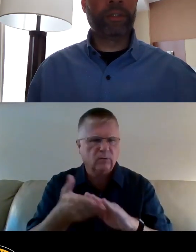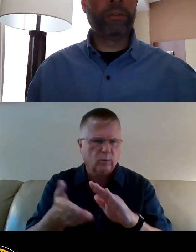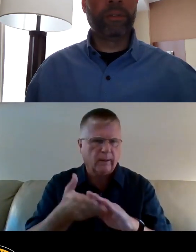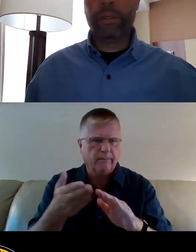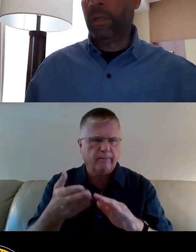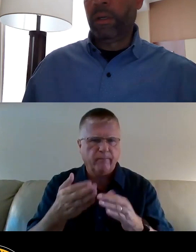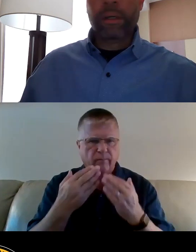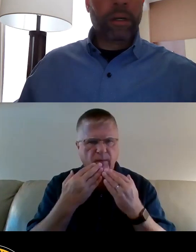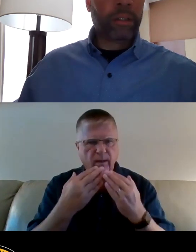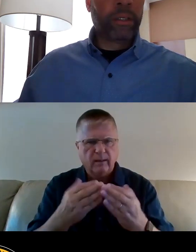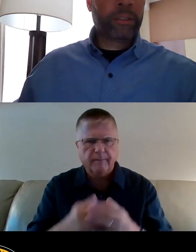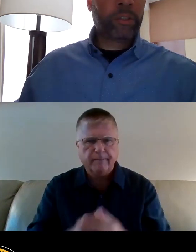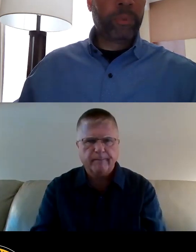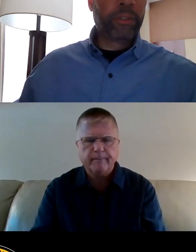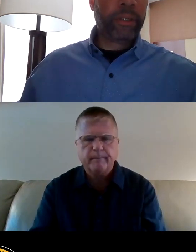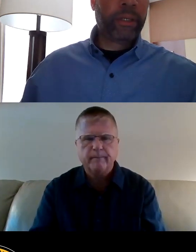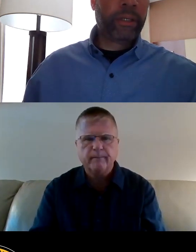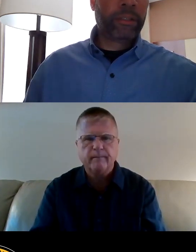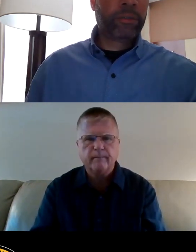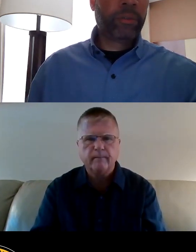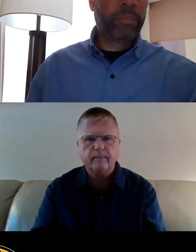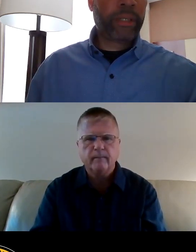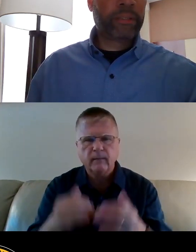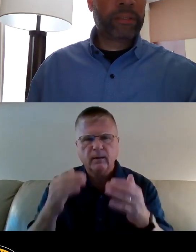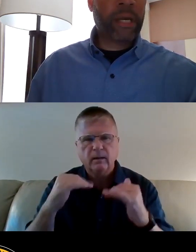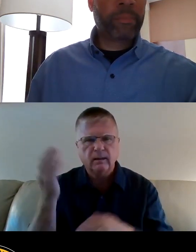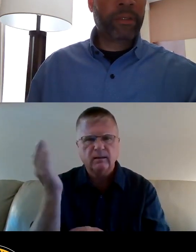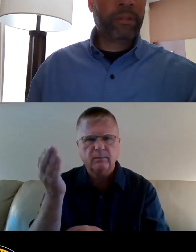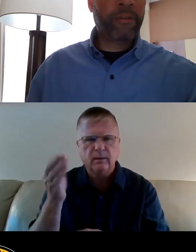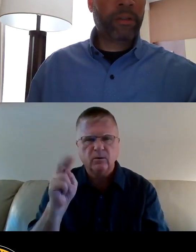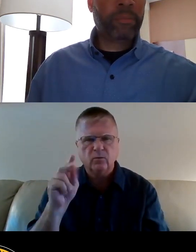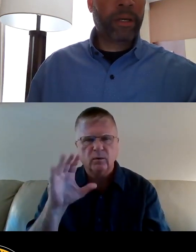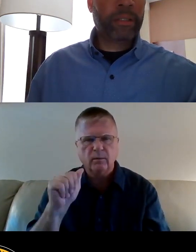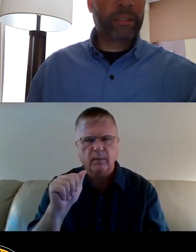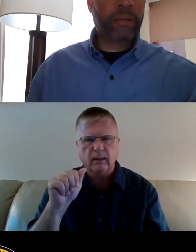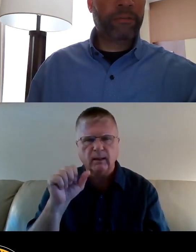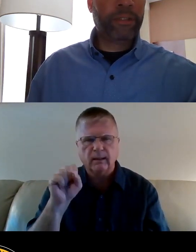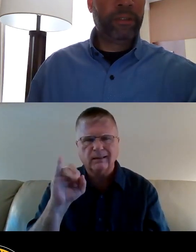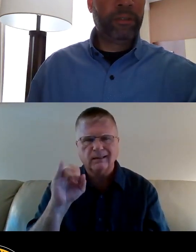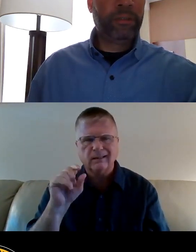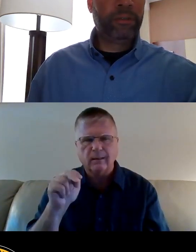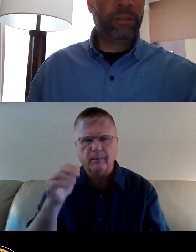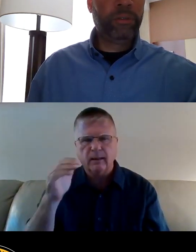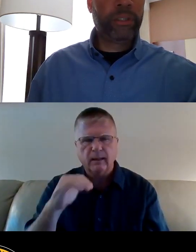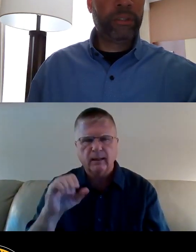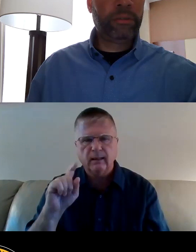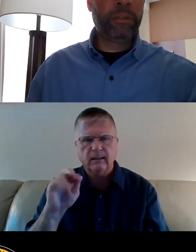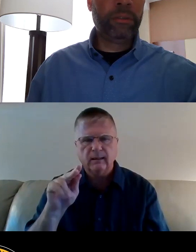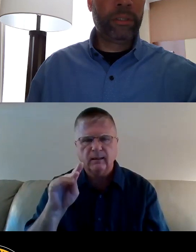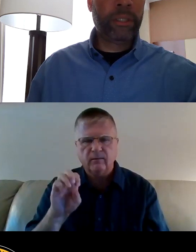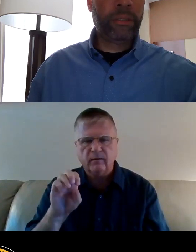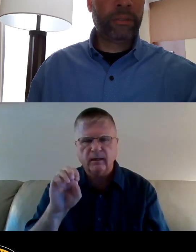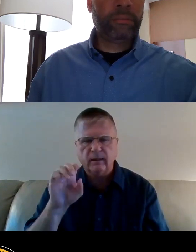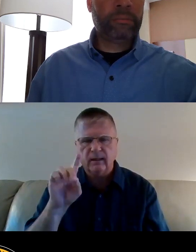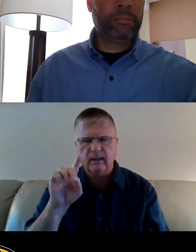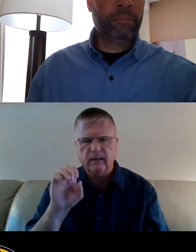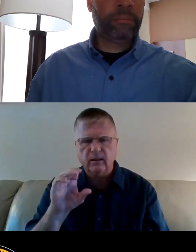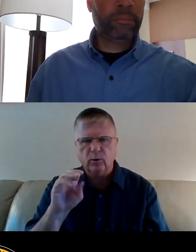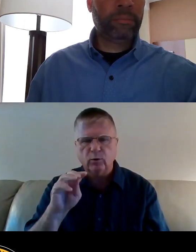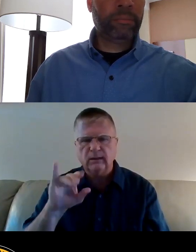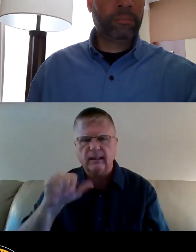Thank you. Our next speaker is Rebecca Simon followed by Stephanie DeLucia.